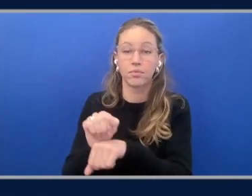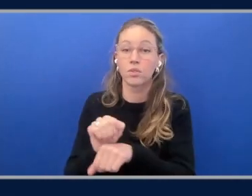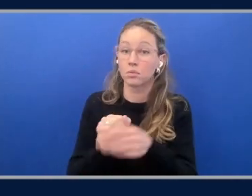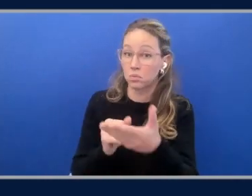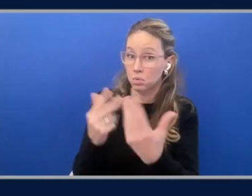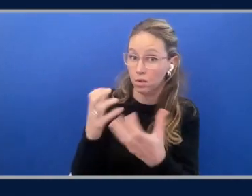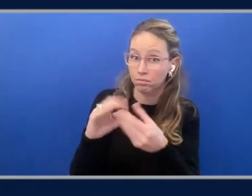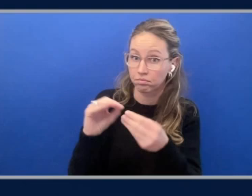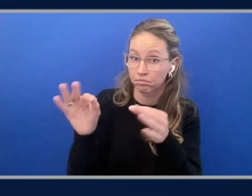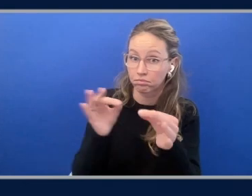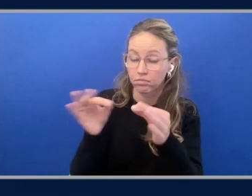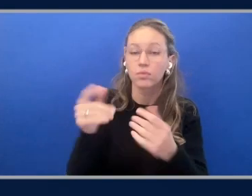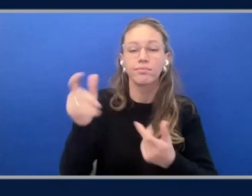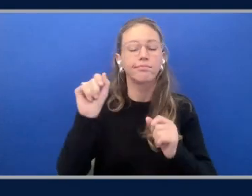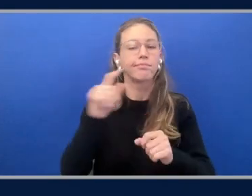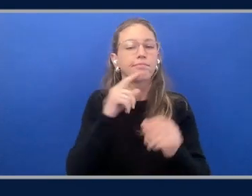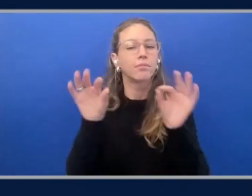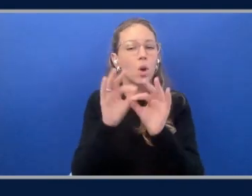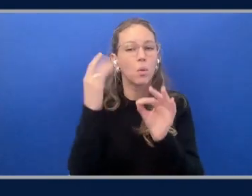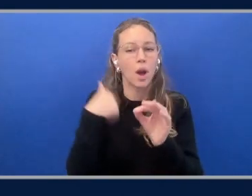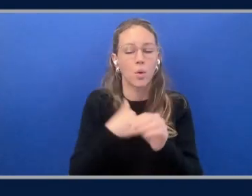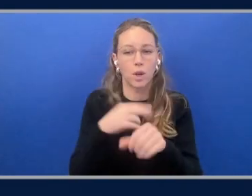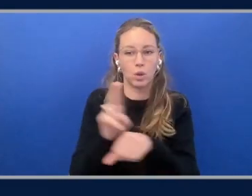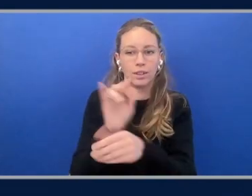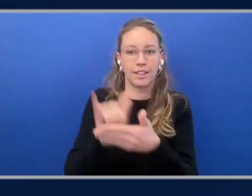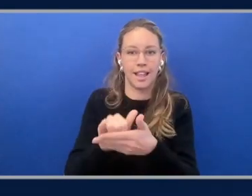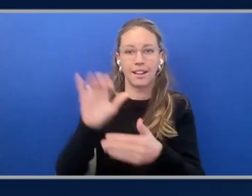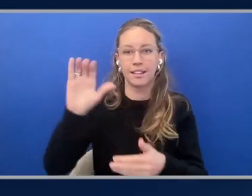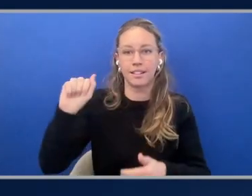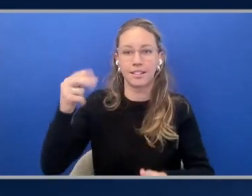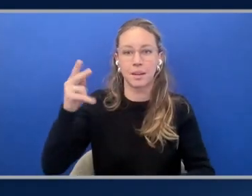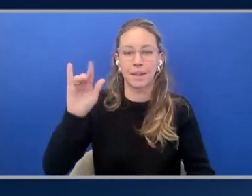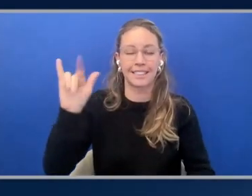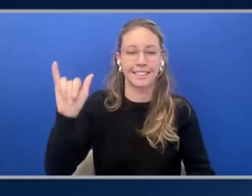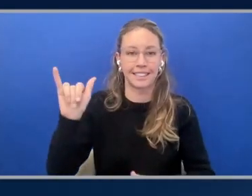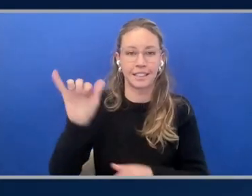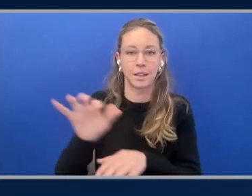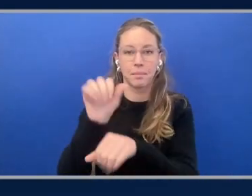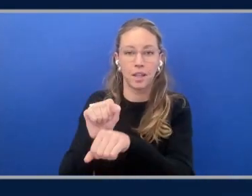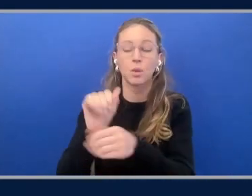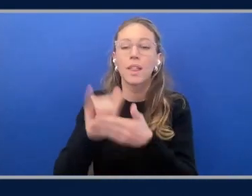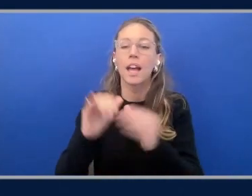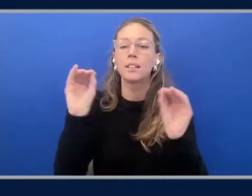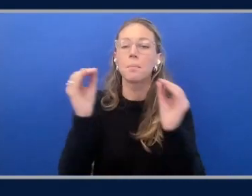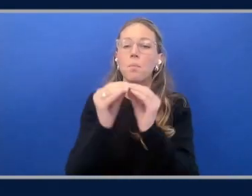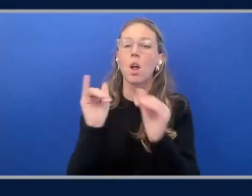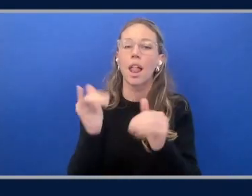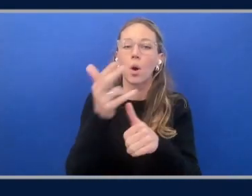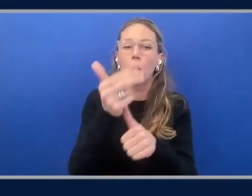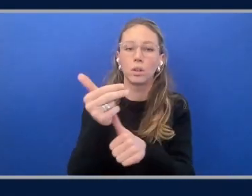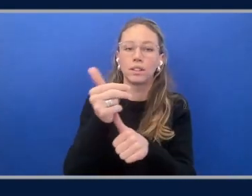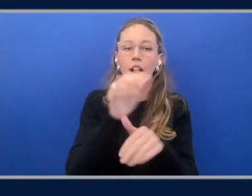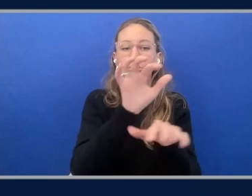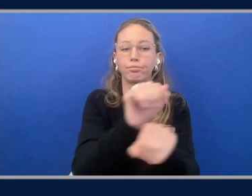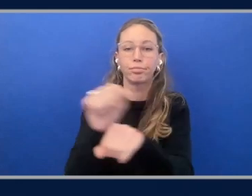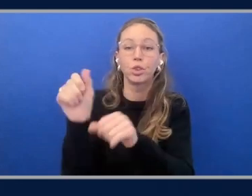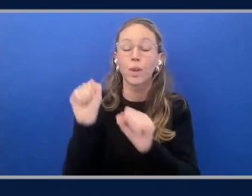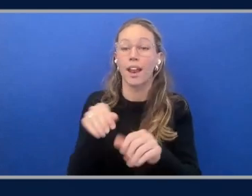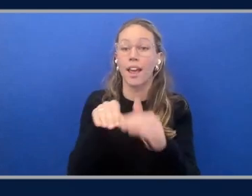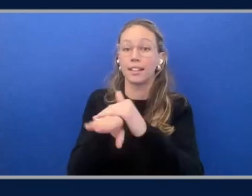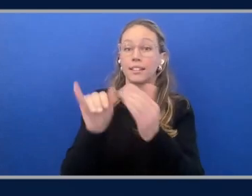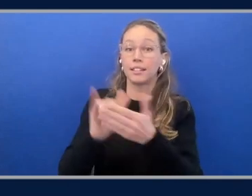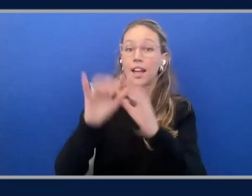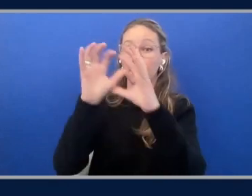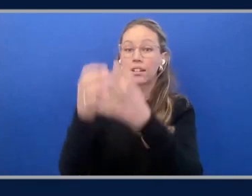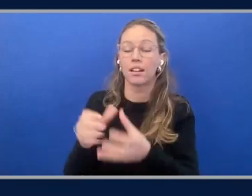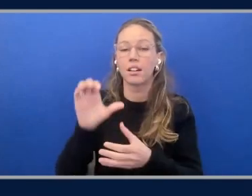important to understand why we release capacity blocks. So this is a new hoteling type of capability where you get access to a cluster, a cluster of